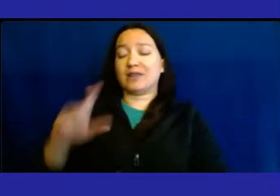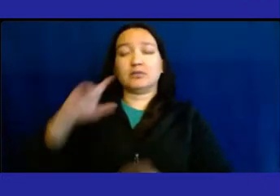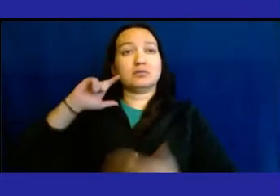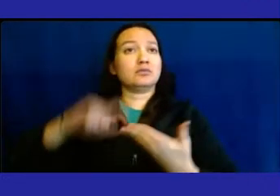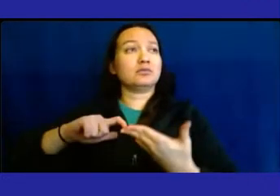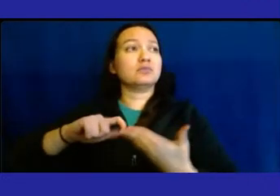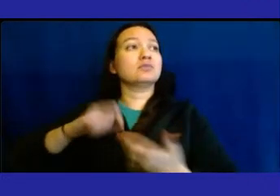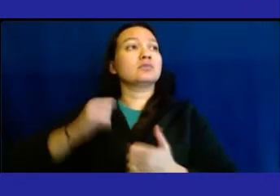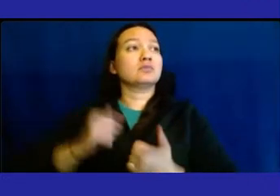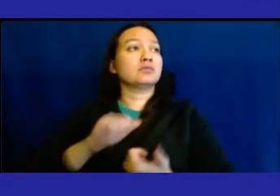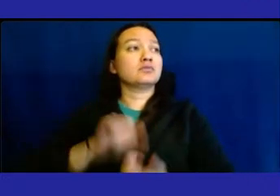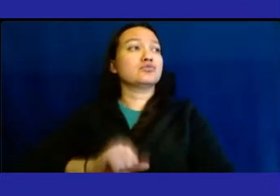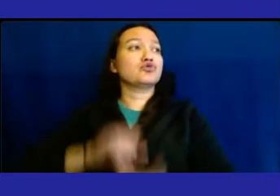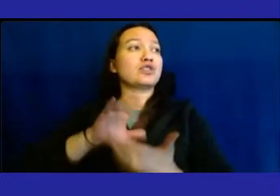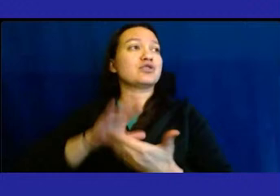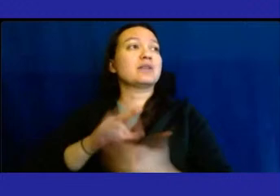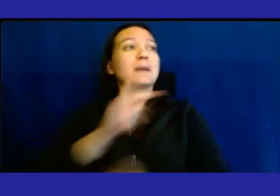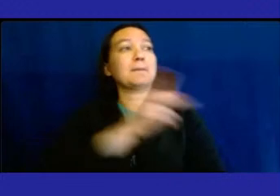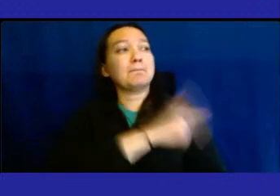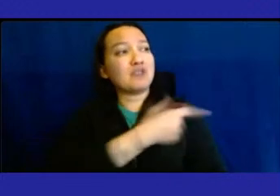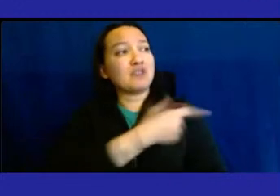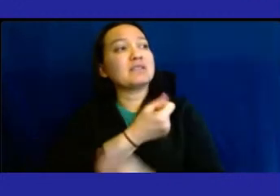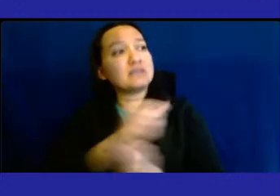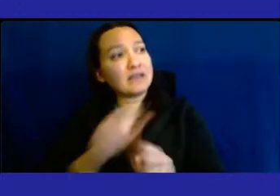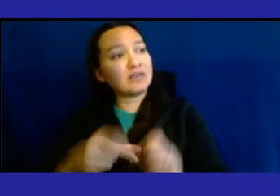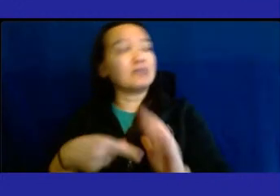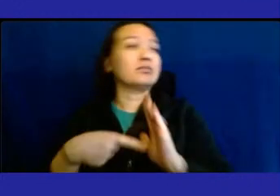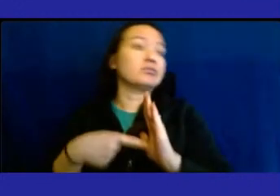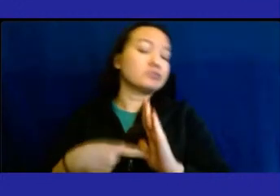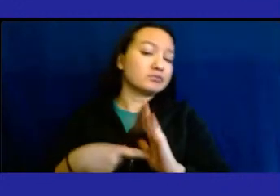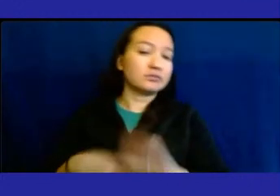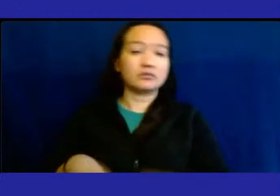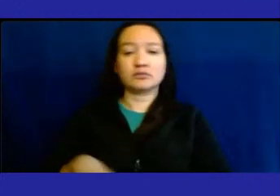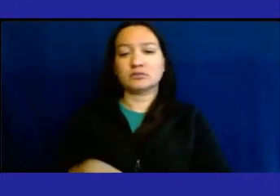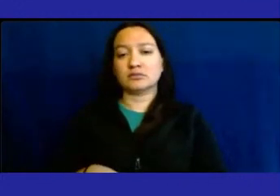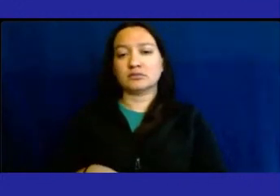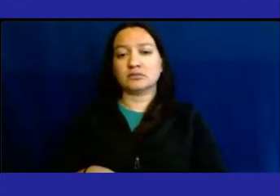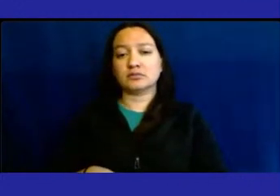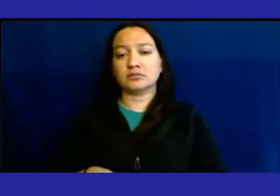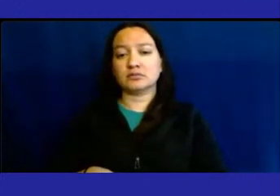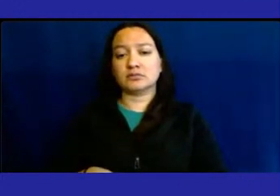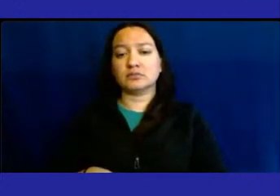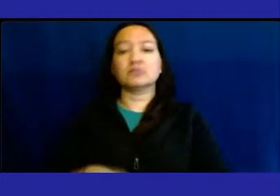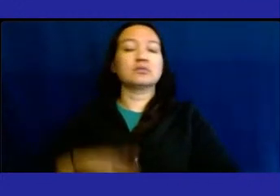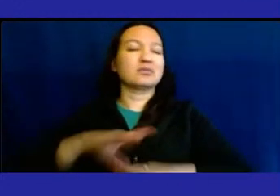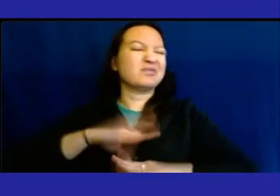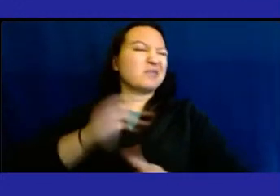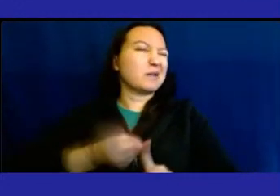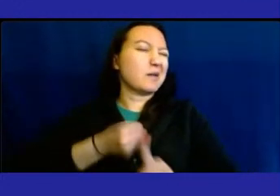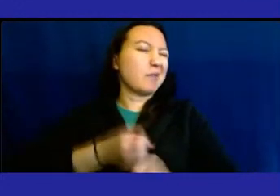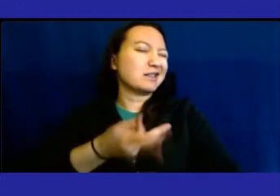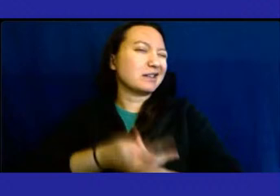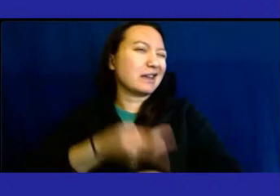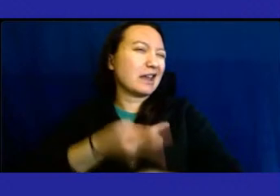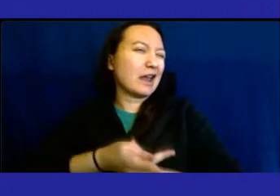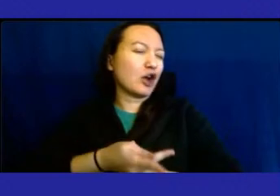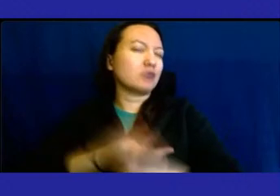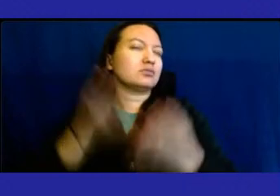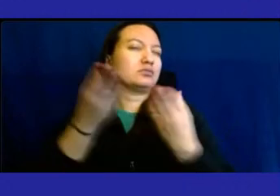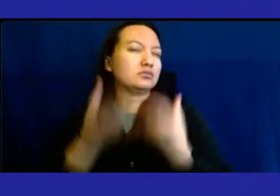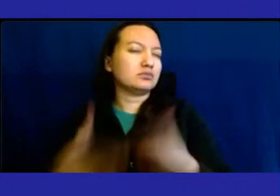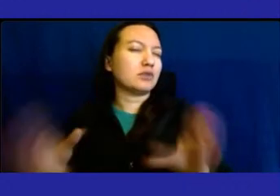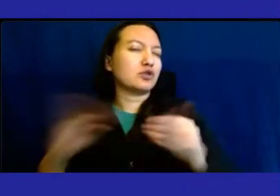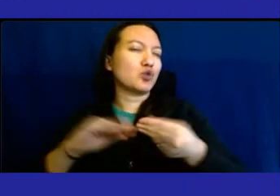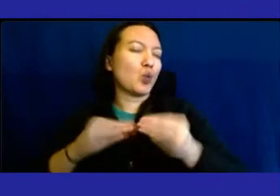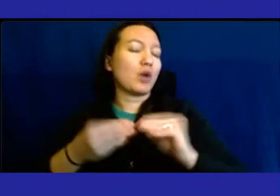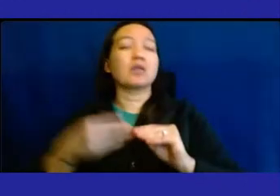address the patient safety indicators, which impacts patient care and leapfrog scores. We are